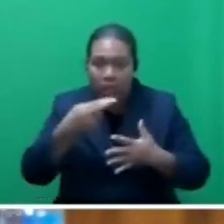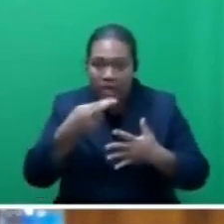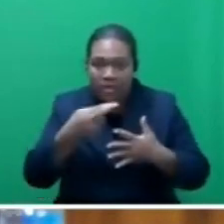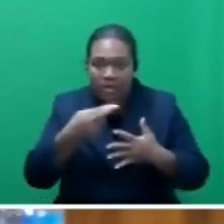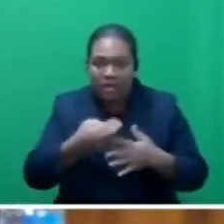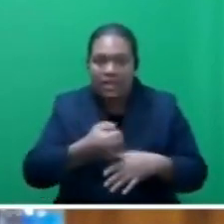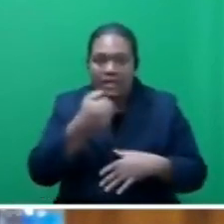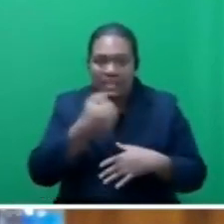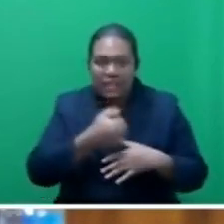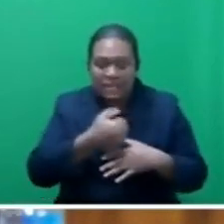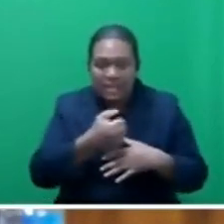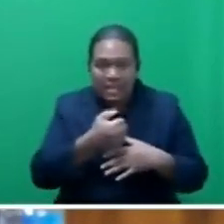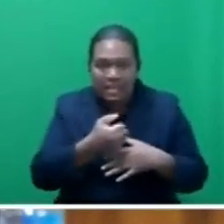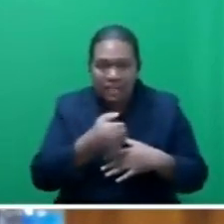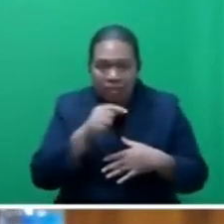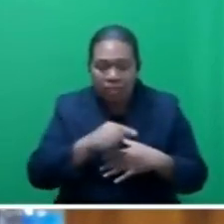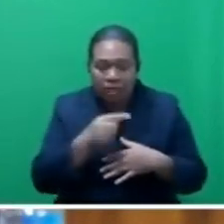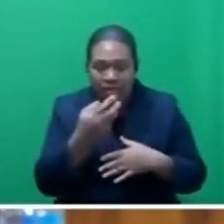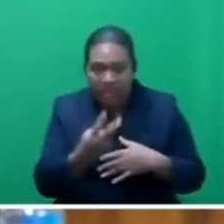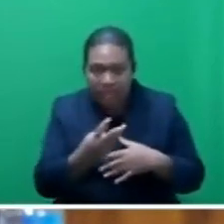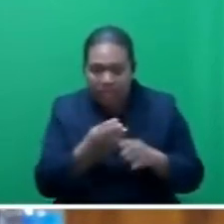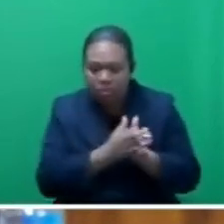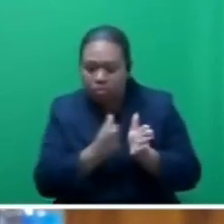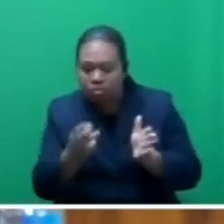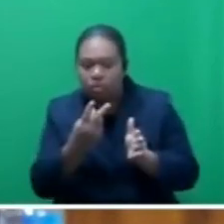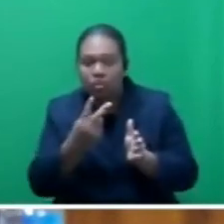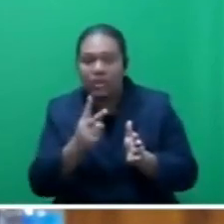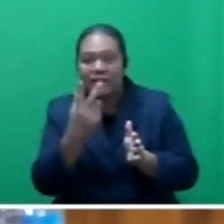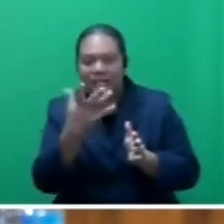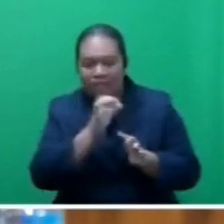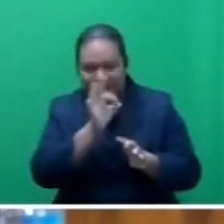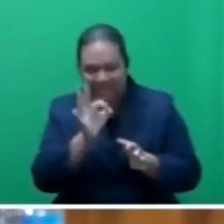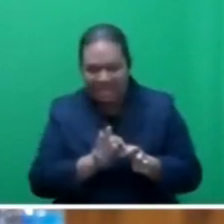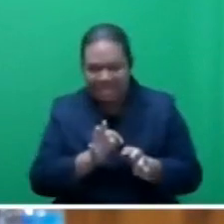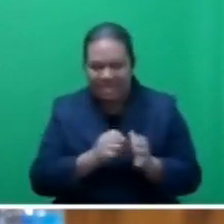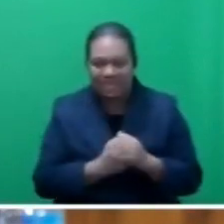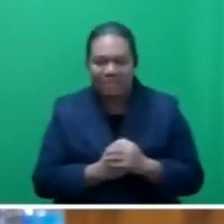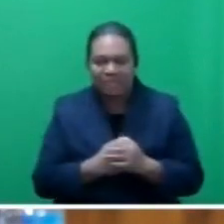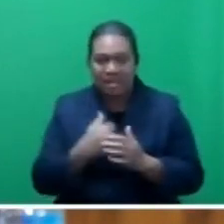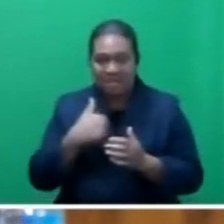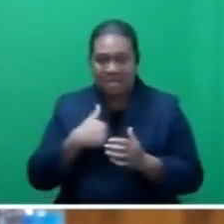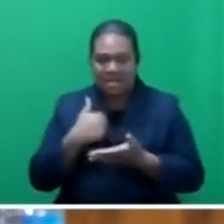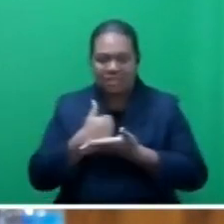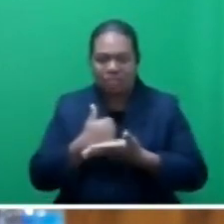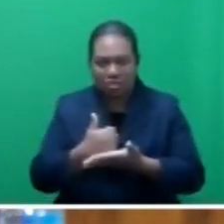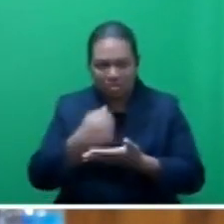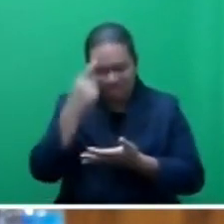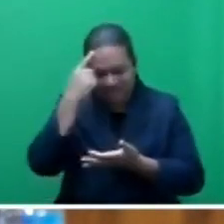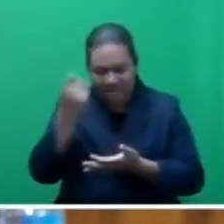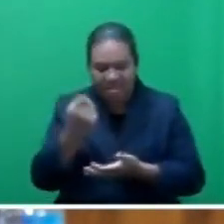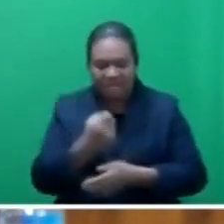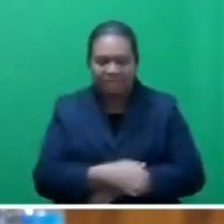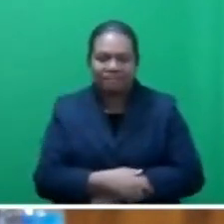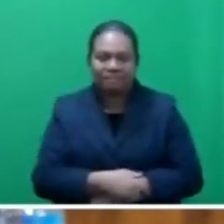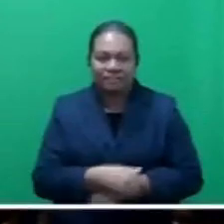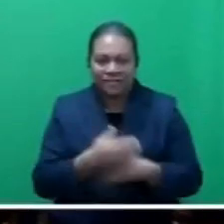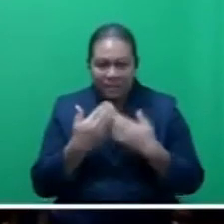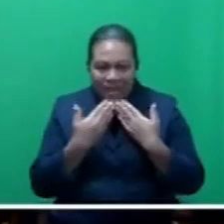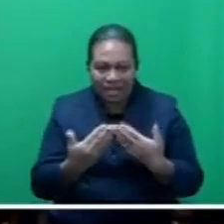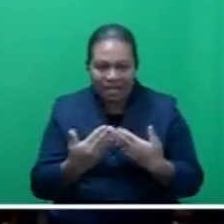to 20 to 25% investment to GDP ratio. Mr. Speaker said, I support the motion on the floor. Thank you. I